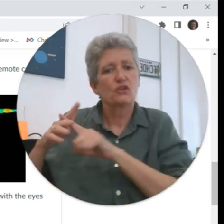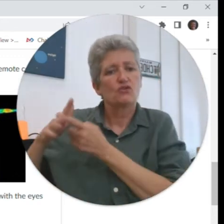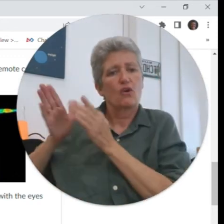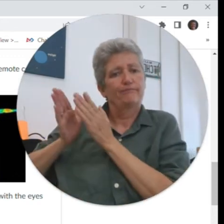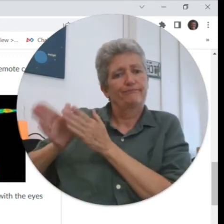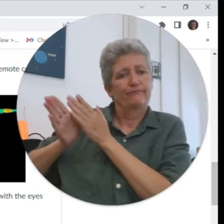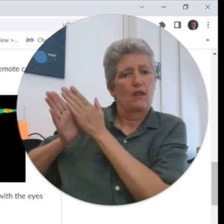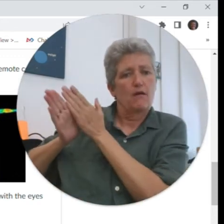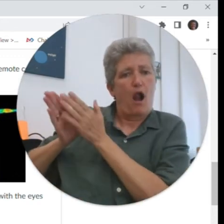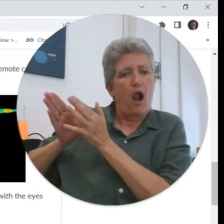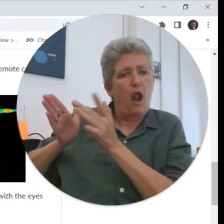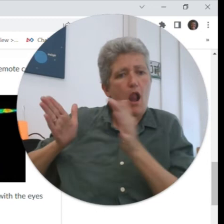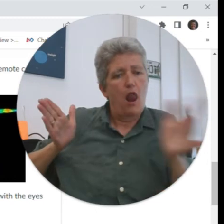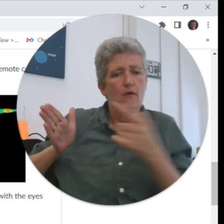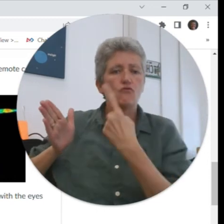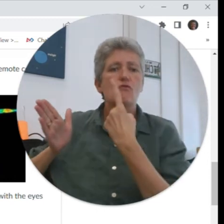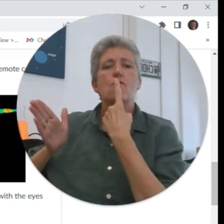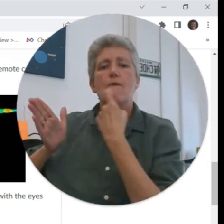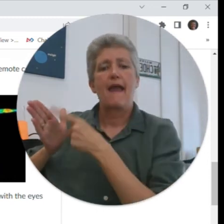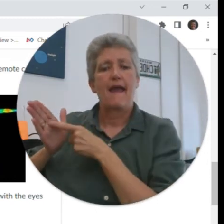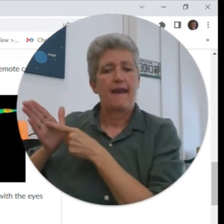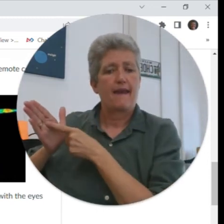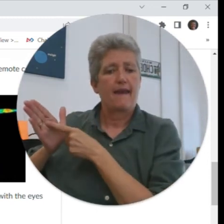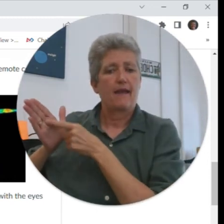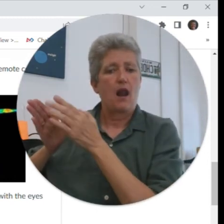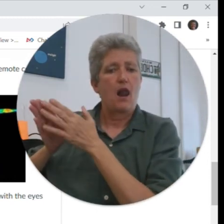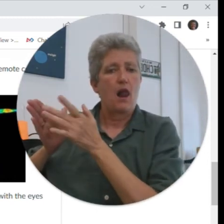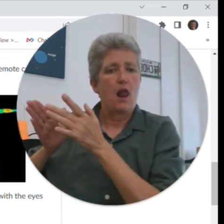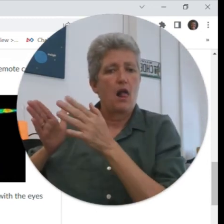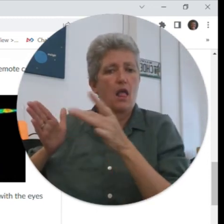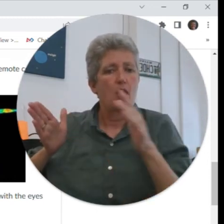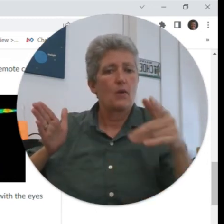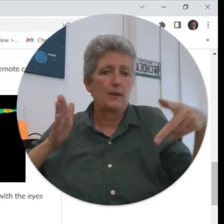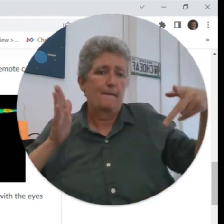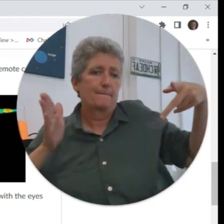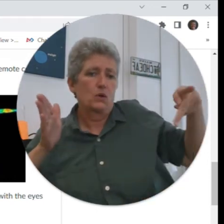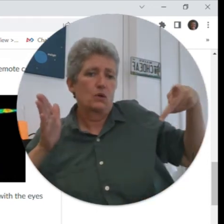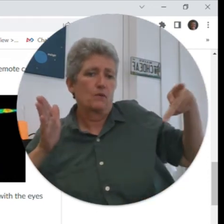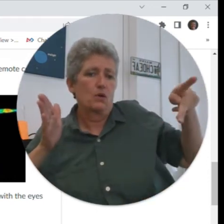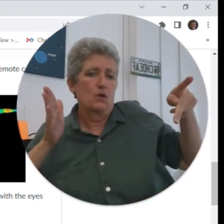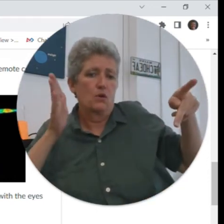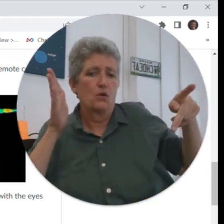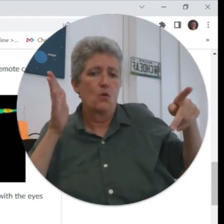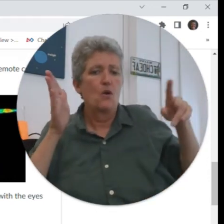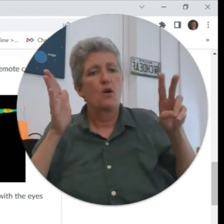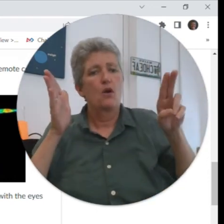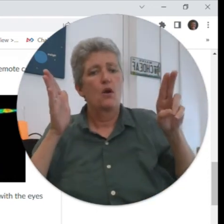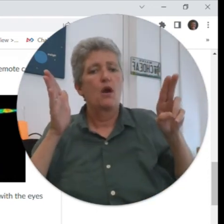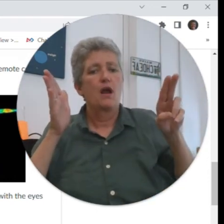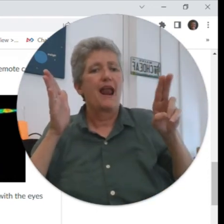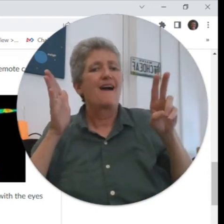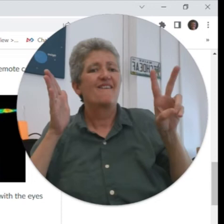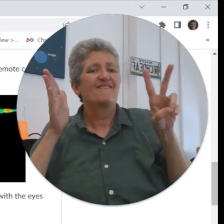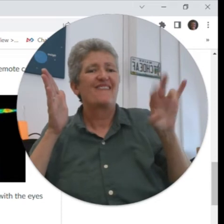those are the things that humans can see and it goes all the way